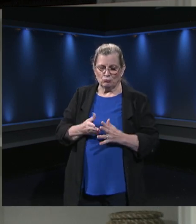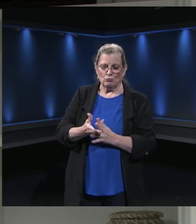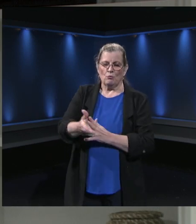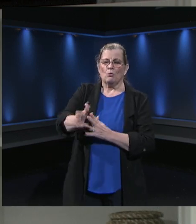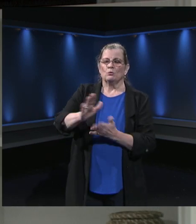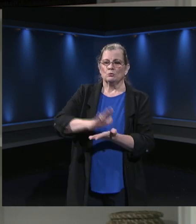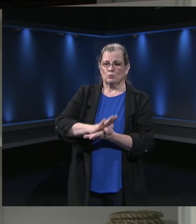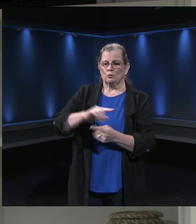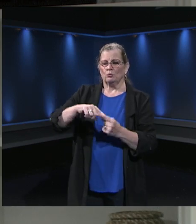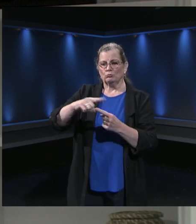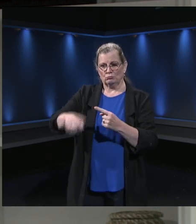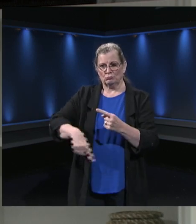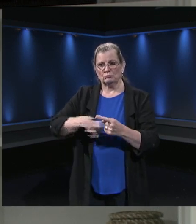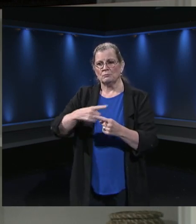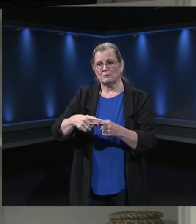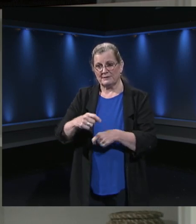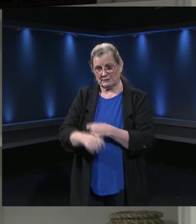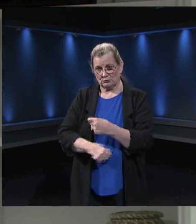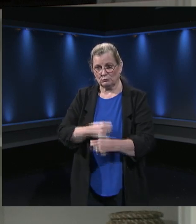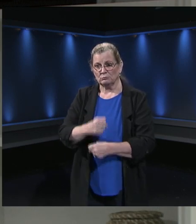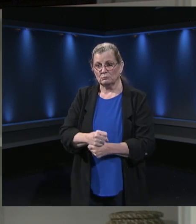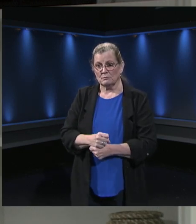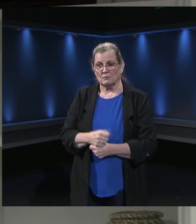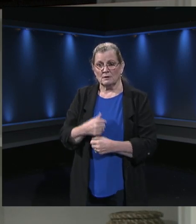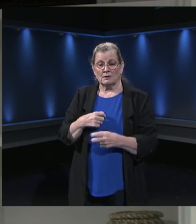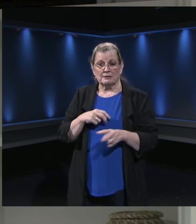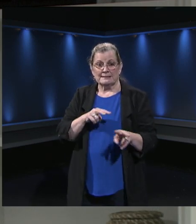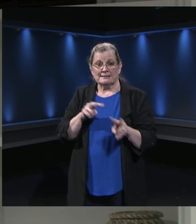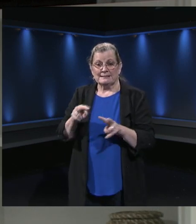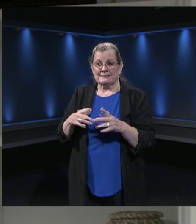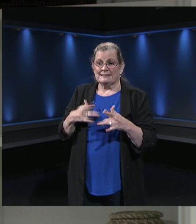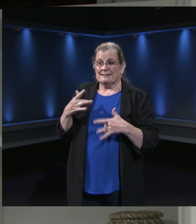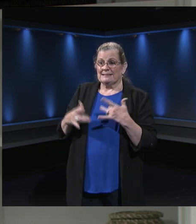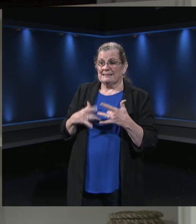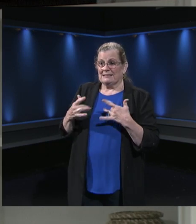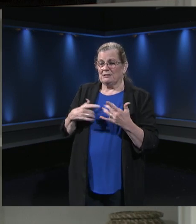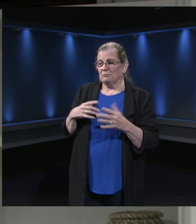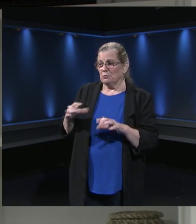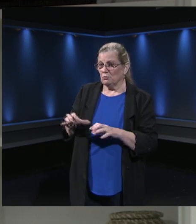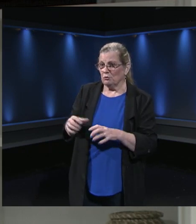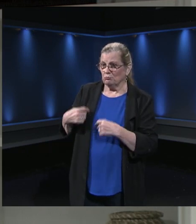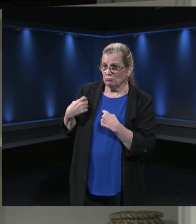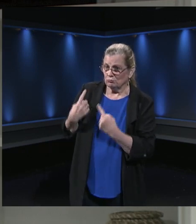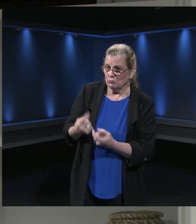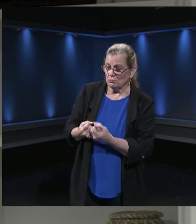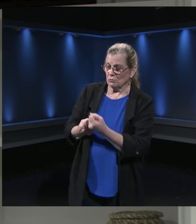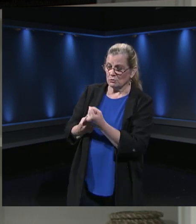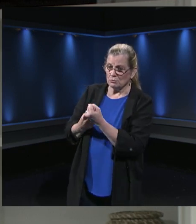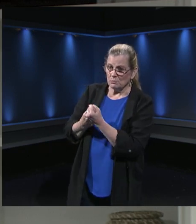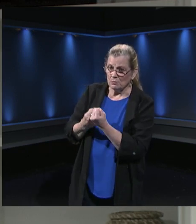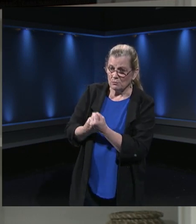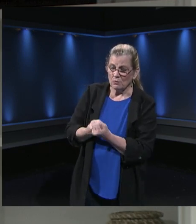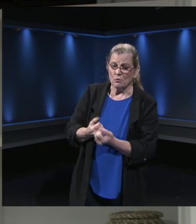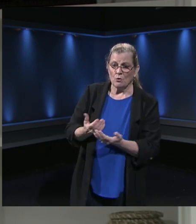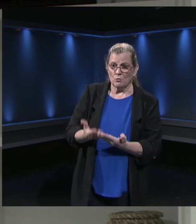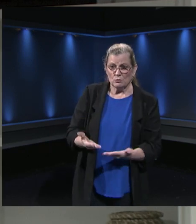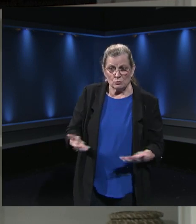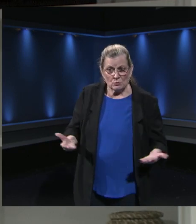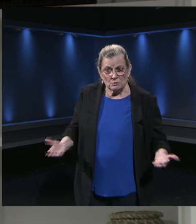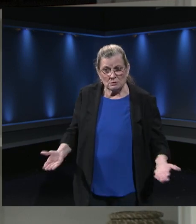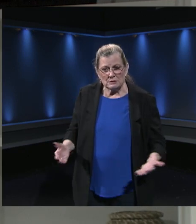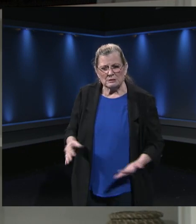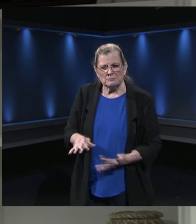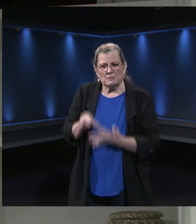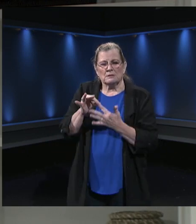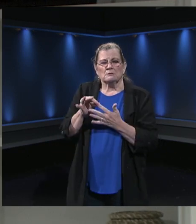I'm really excited for you to hear all of the things that we've done around supporting resources, especially around technology. And